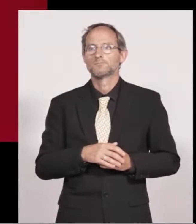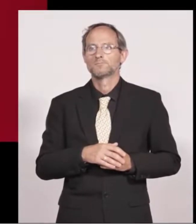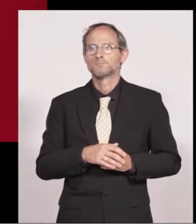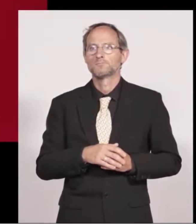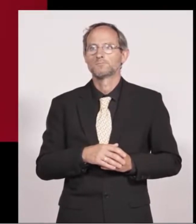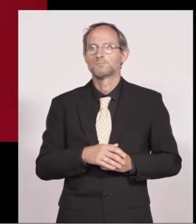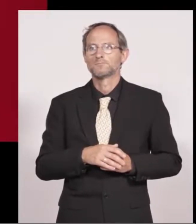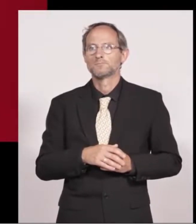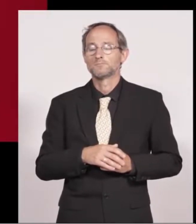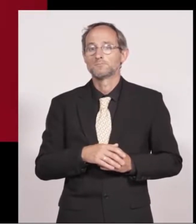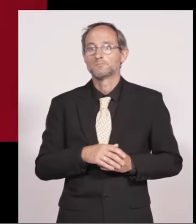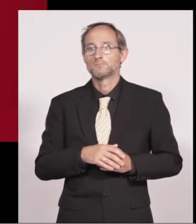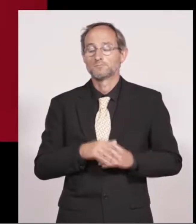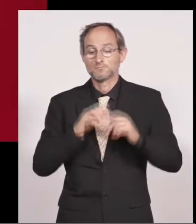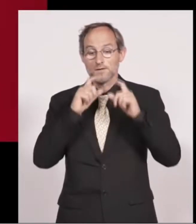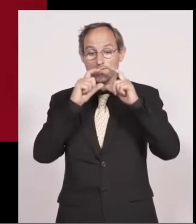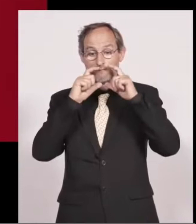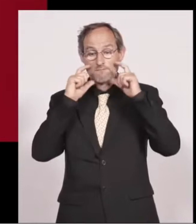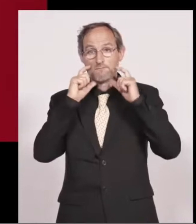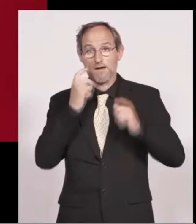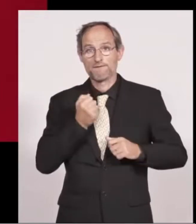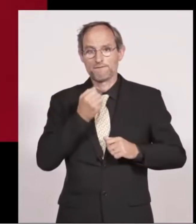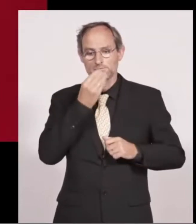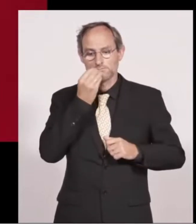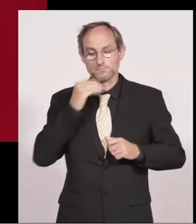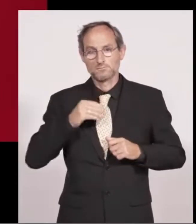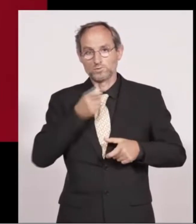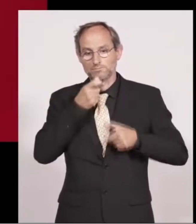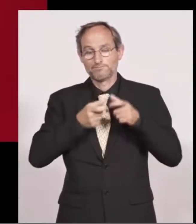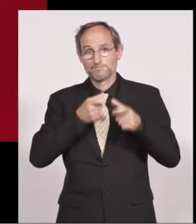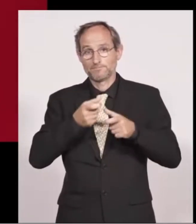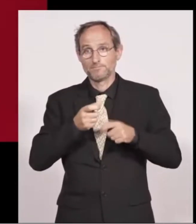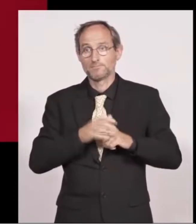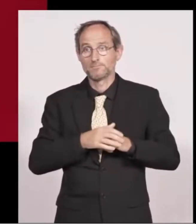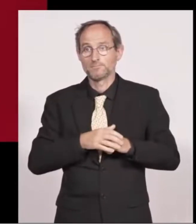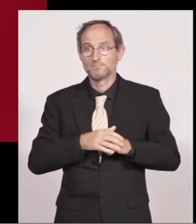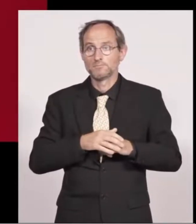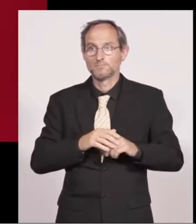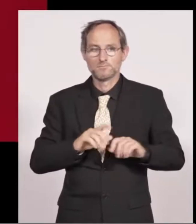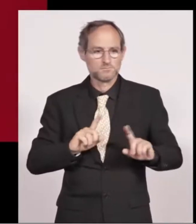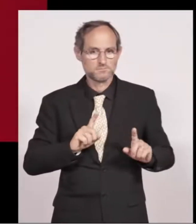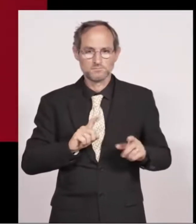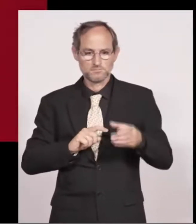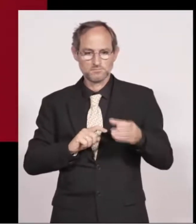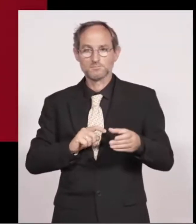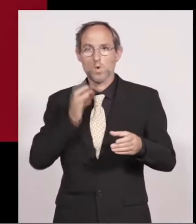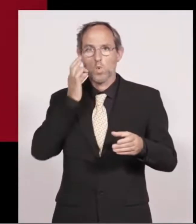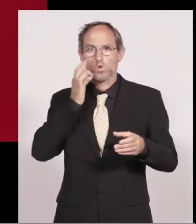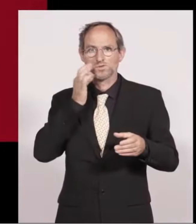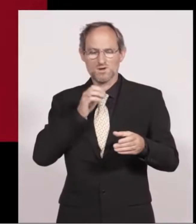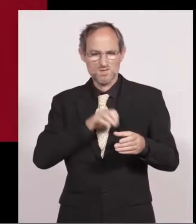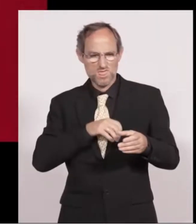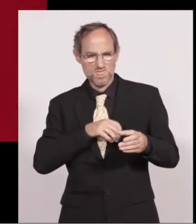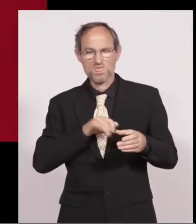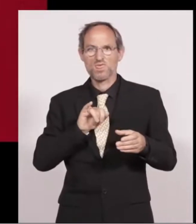I've got my face mask I've only just took it off to do this right oh I don't know what that is the cup's very mucky